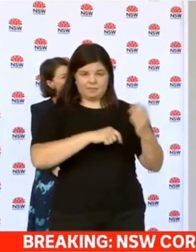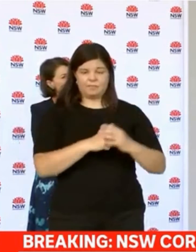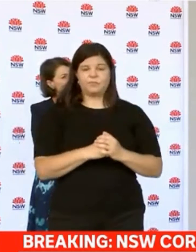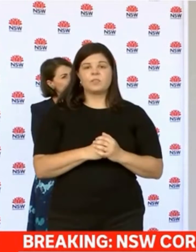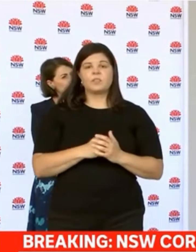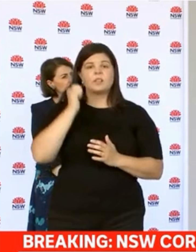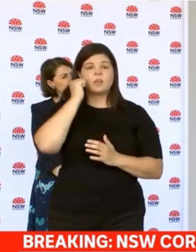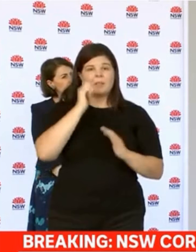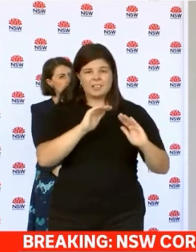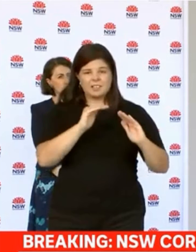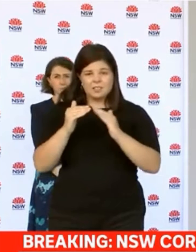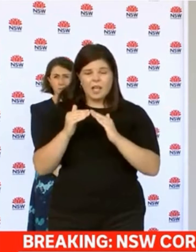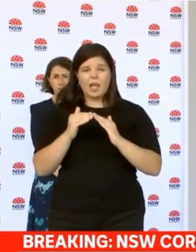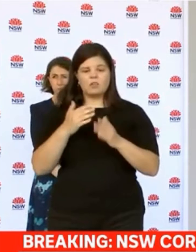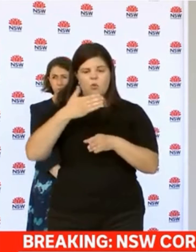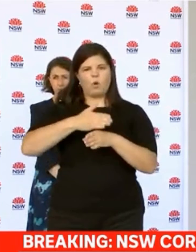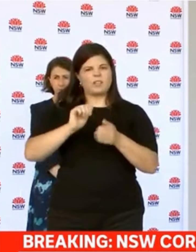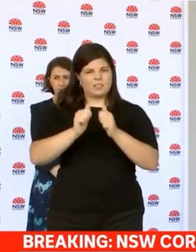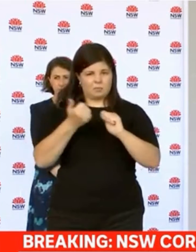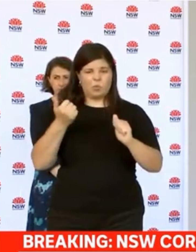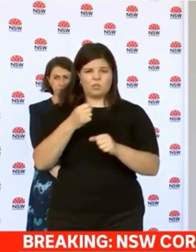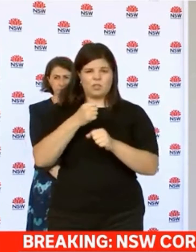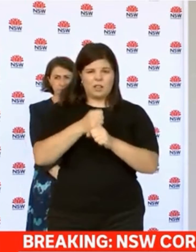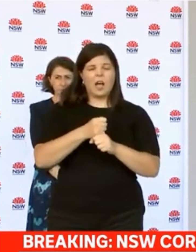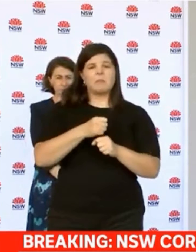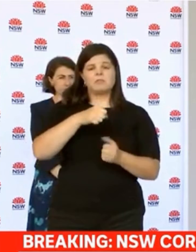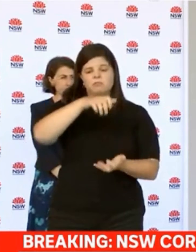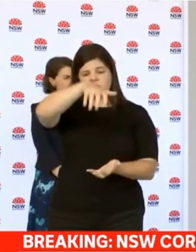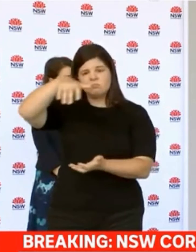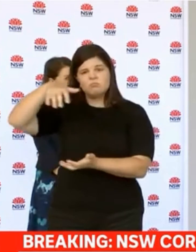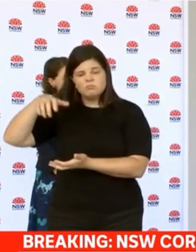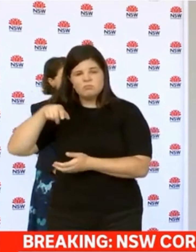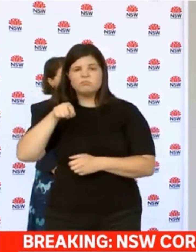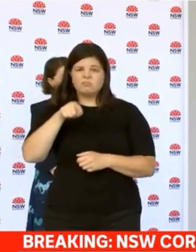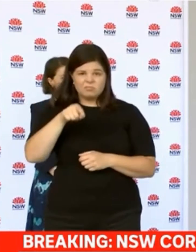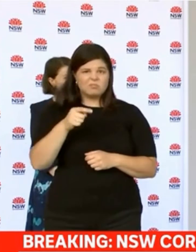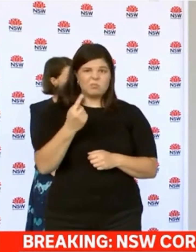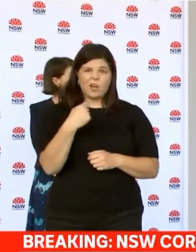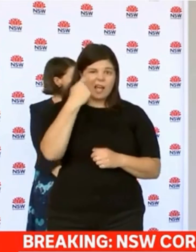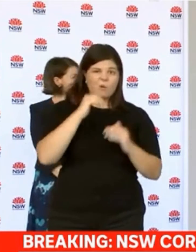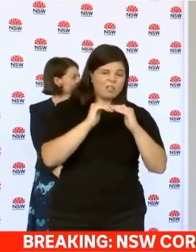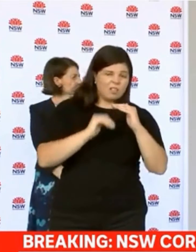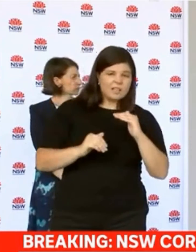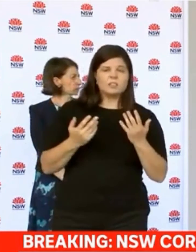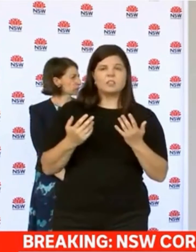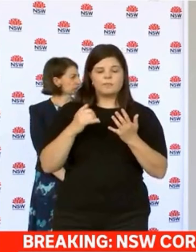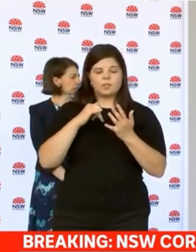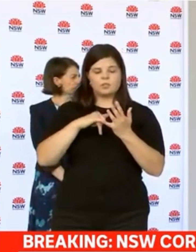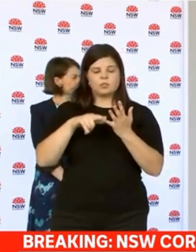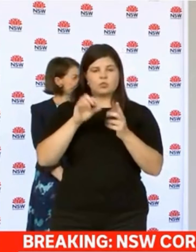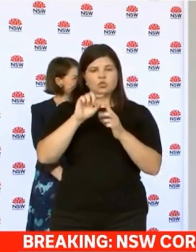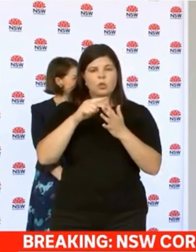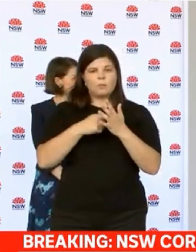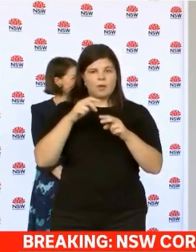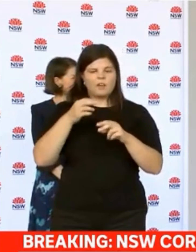including Blacktown Workers' Sports Club Grange Buffet for less than an hour, Campsie, Superfresh, Halston Park,